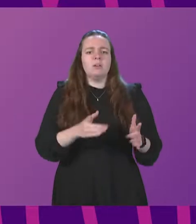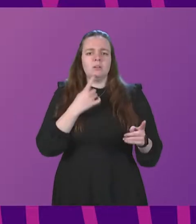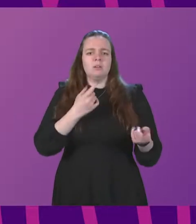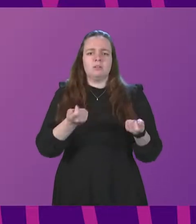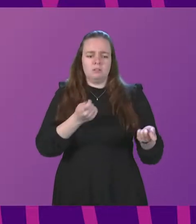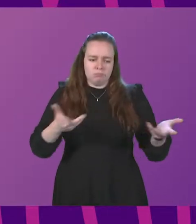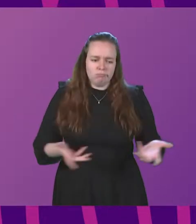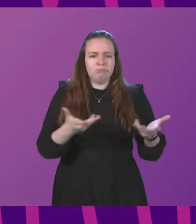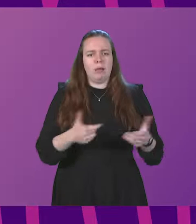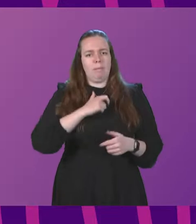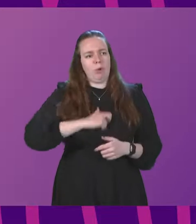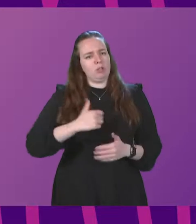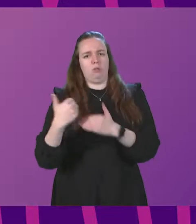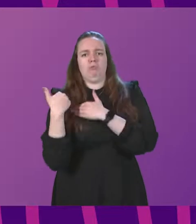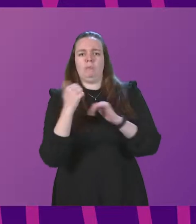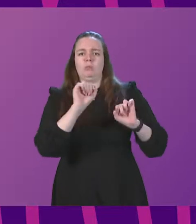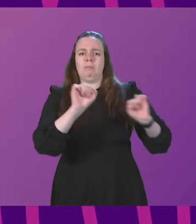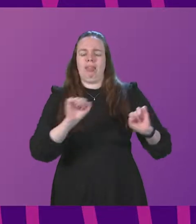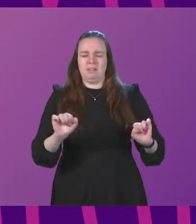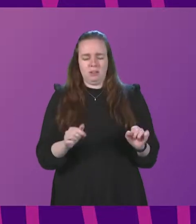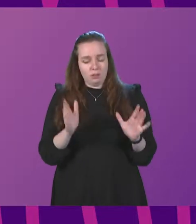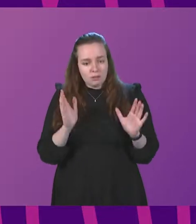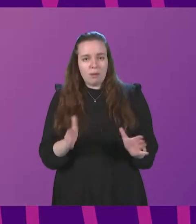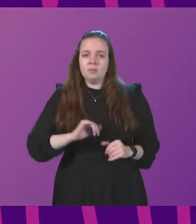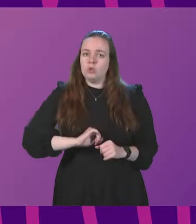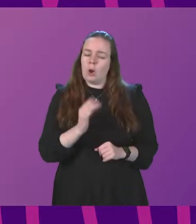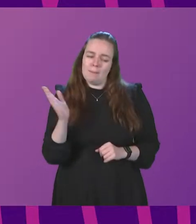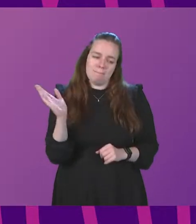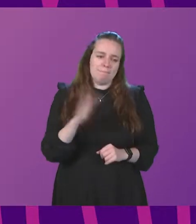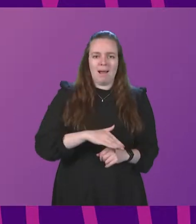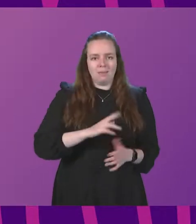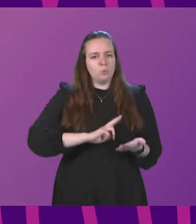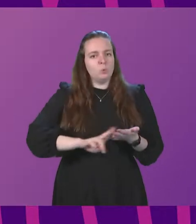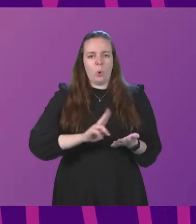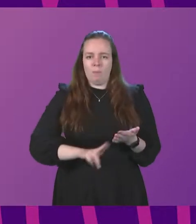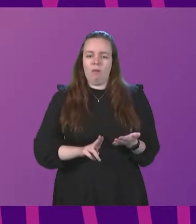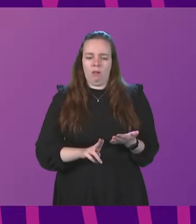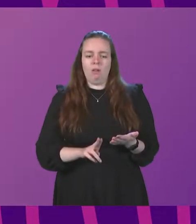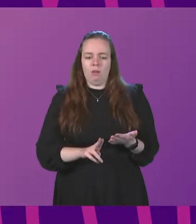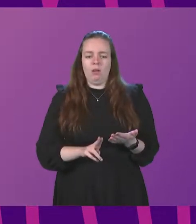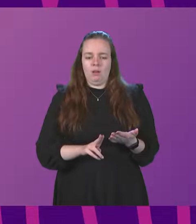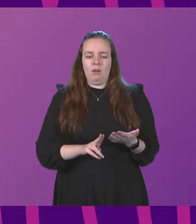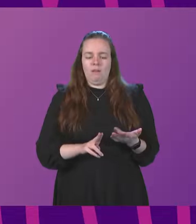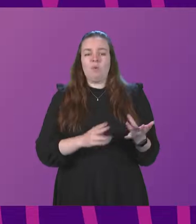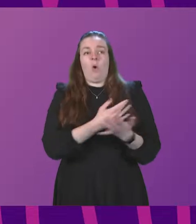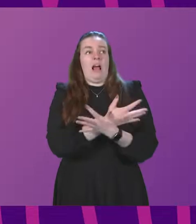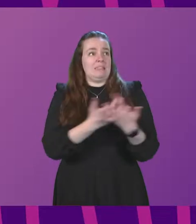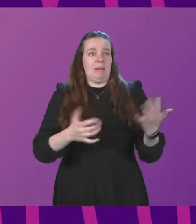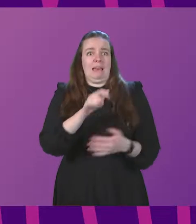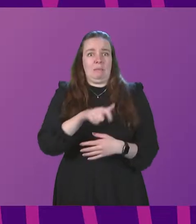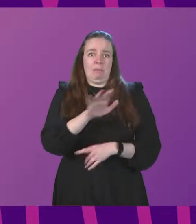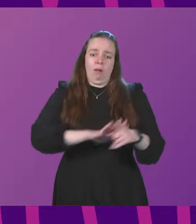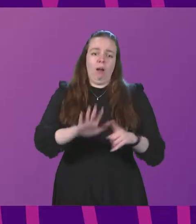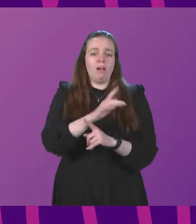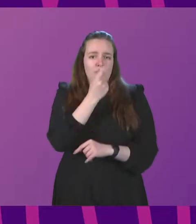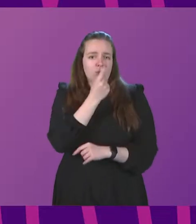responsibility. We must get Scotland back as close to normal for as many people as